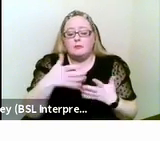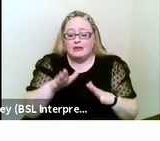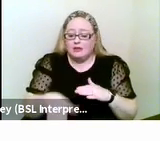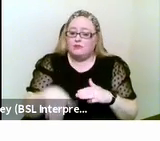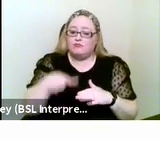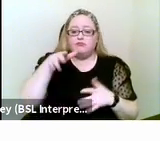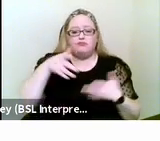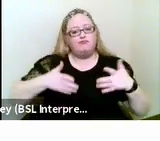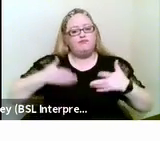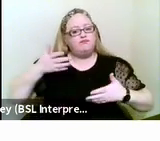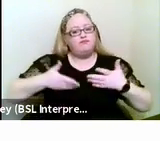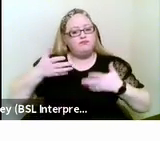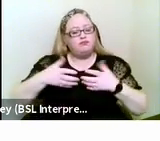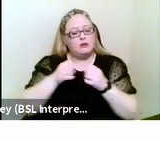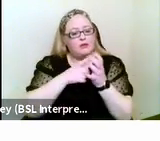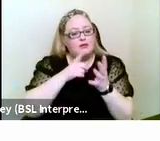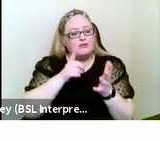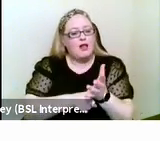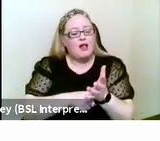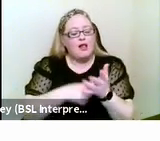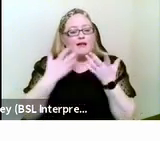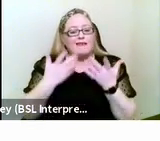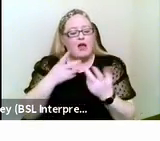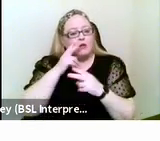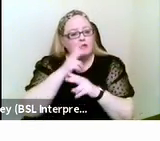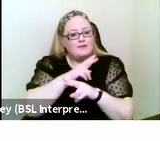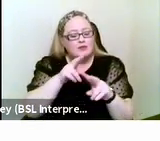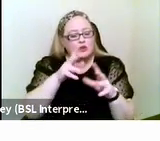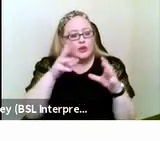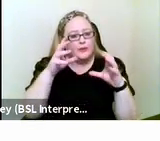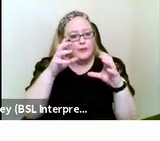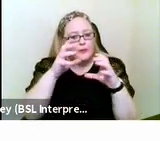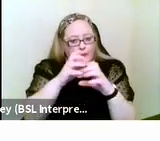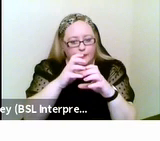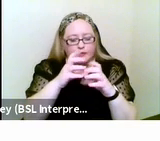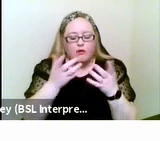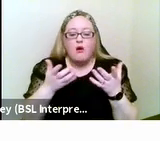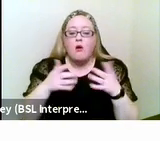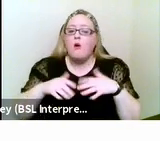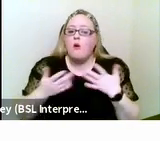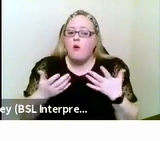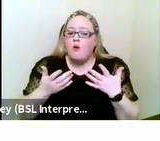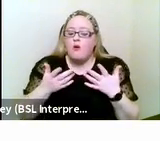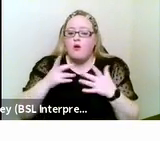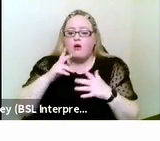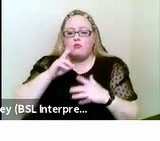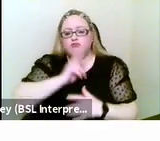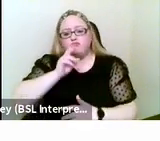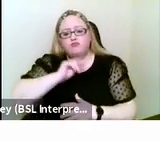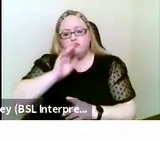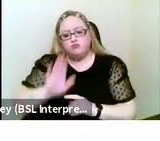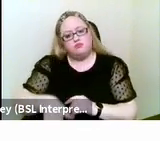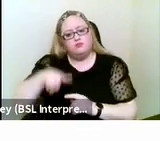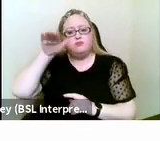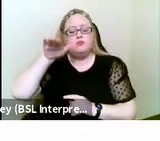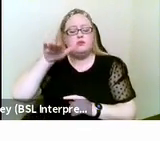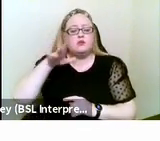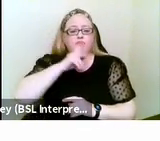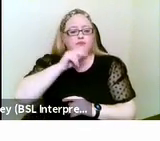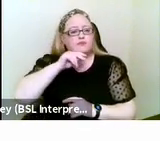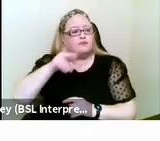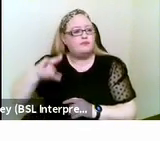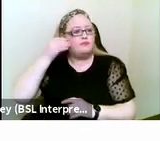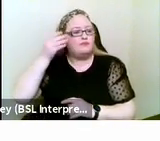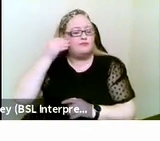using sign language and is now starting to lose their vision? Or have they always used oral communication, speech and hearing, and